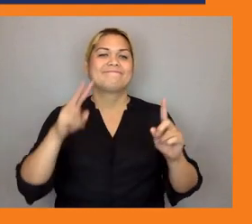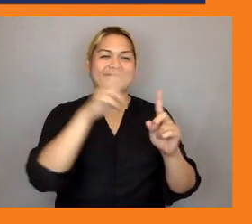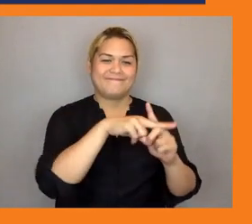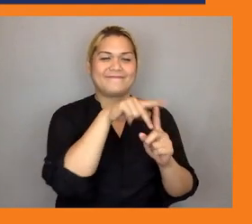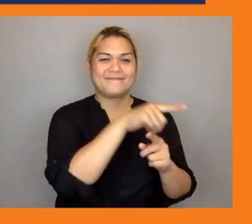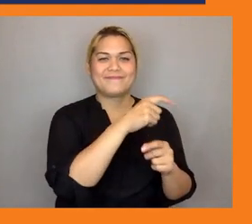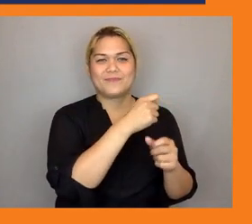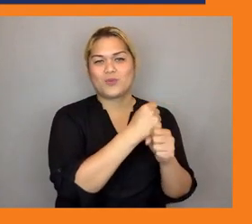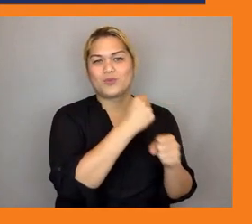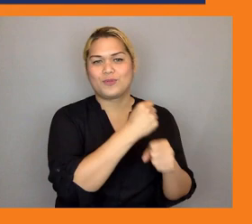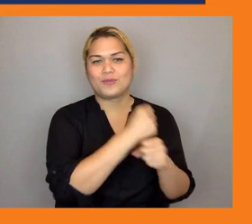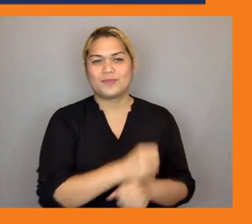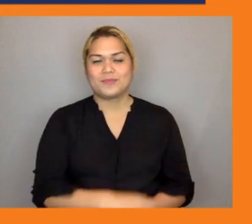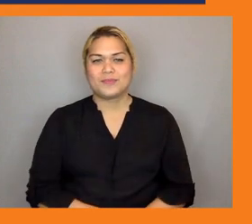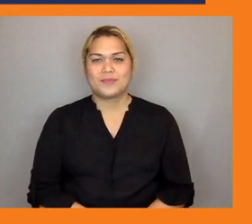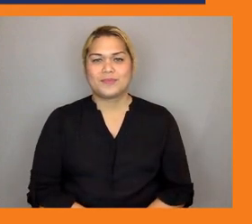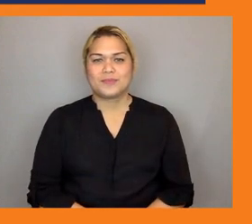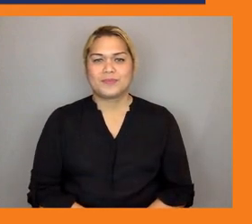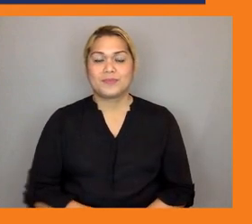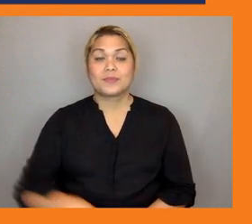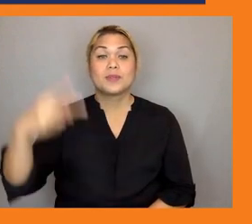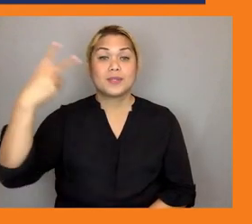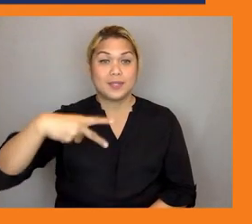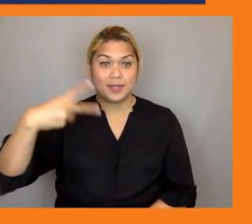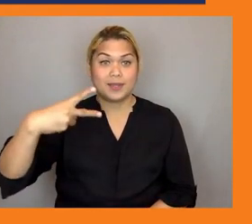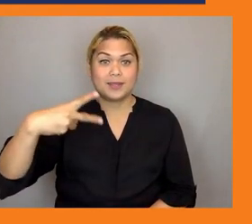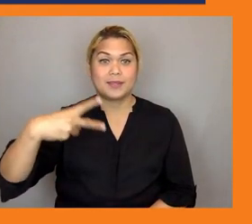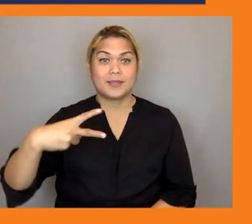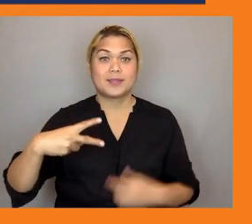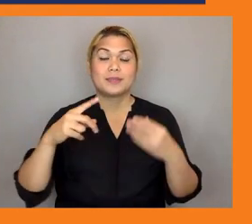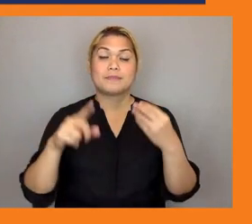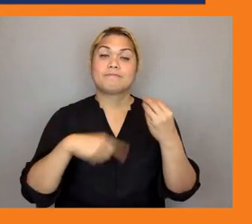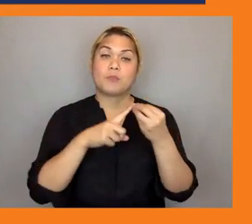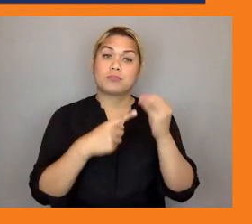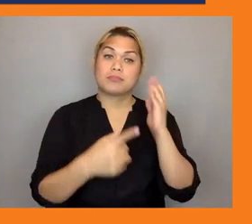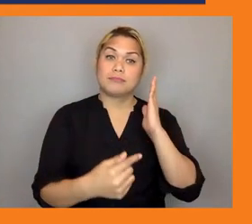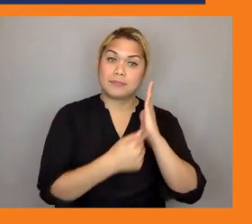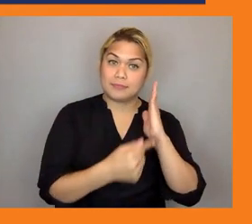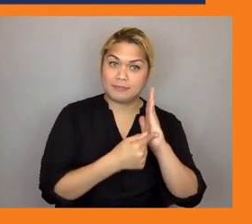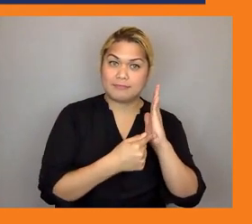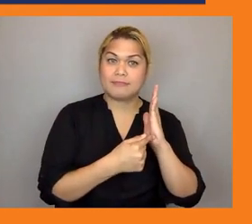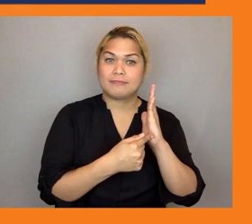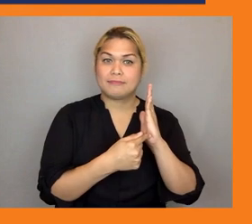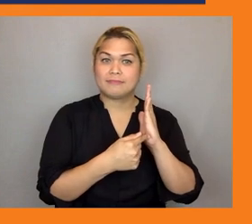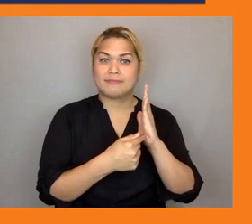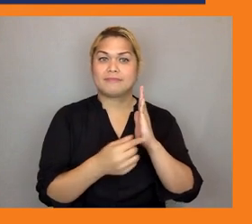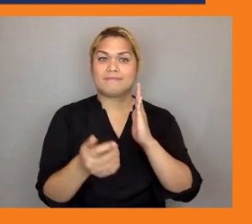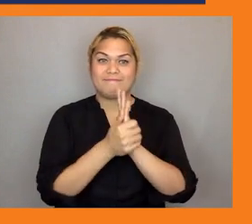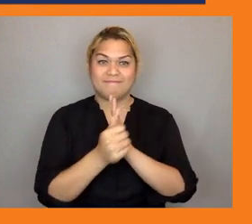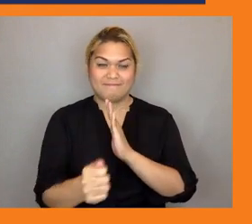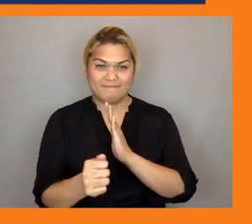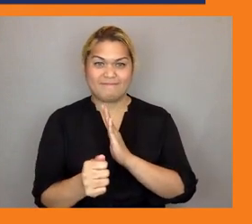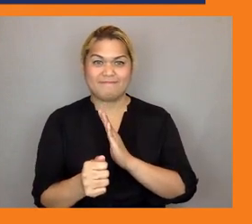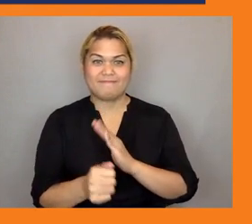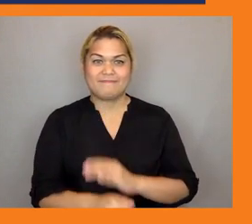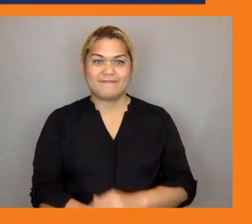would like to make is of course those relate to technical skills in the in the t-vet institutes but more than that i think it's key also that we